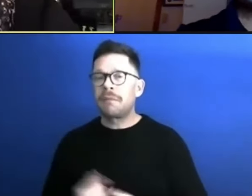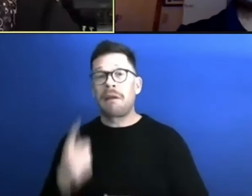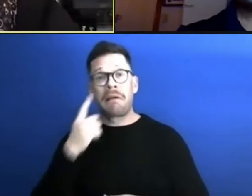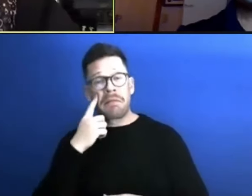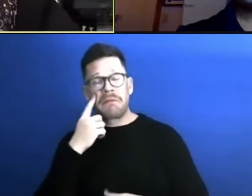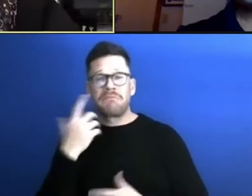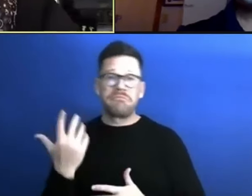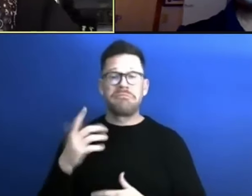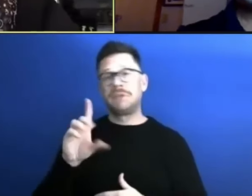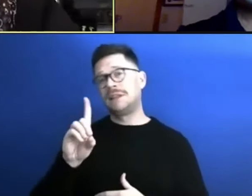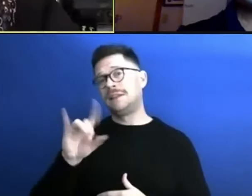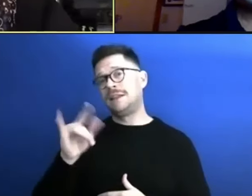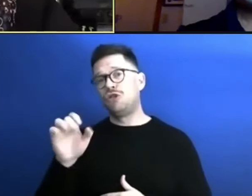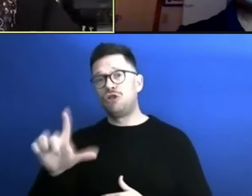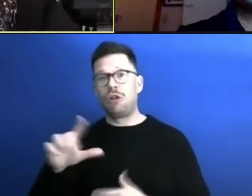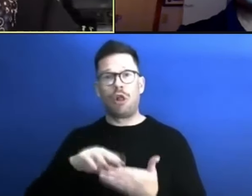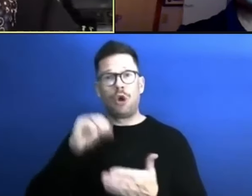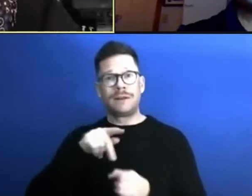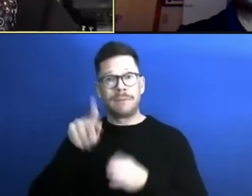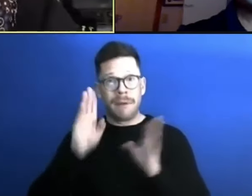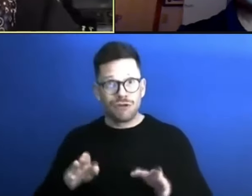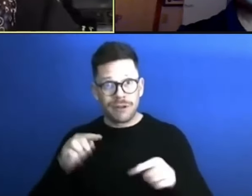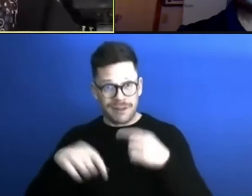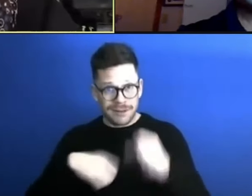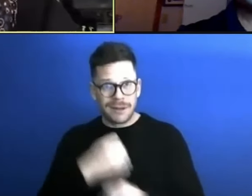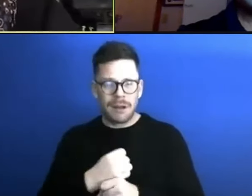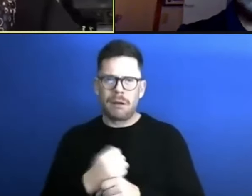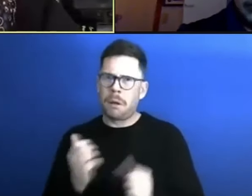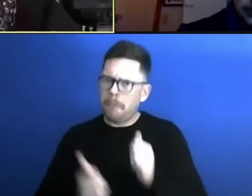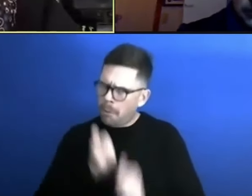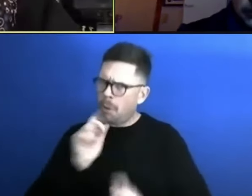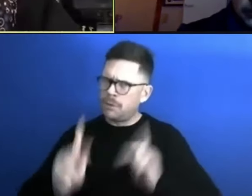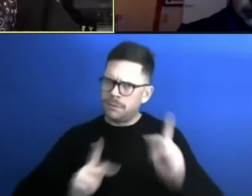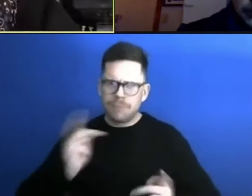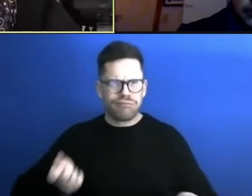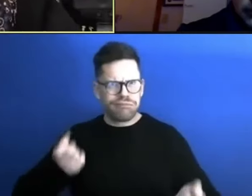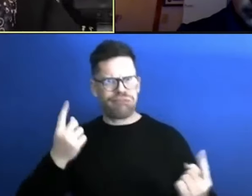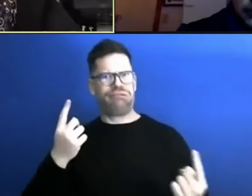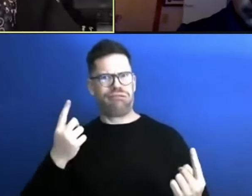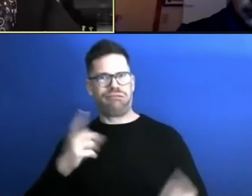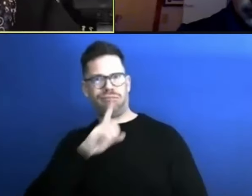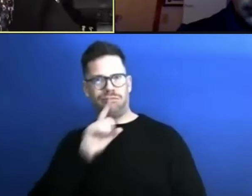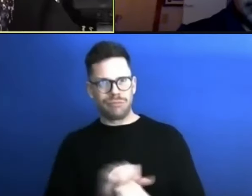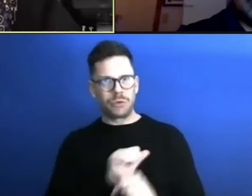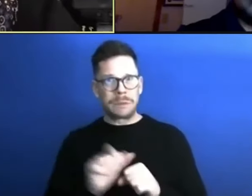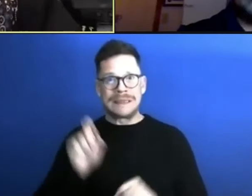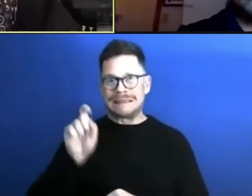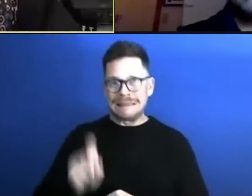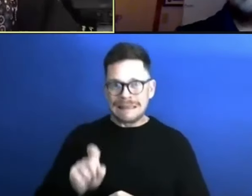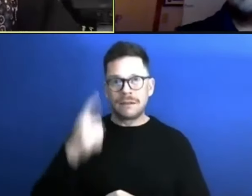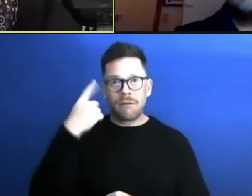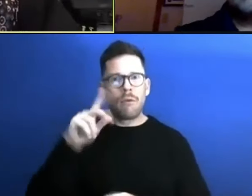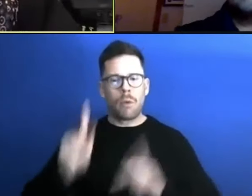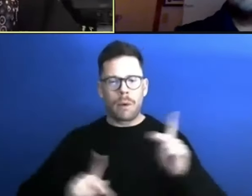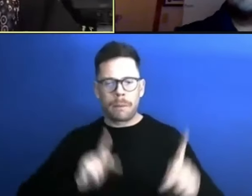the digital learning specialist position this year, people are getting it. Like, understanding the true need for people to